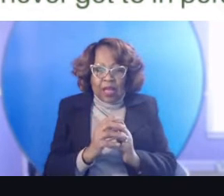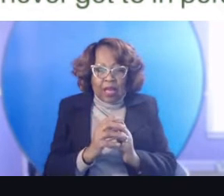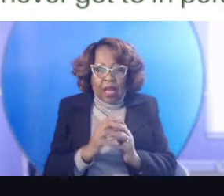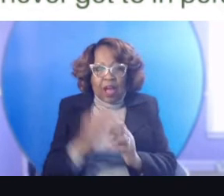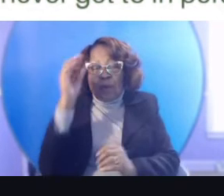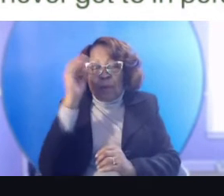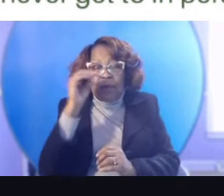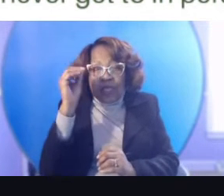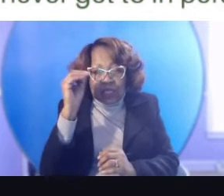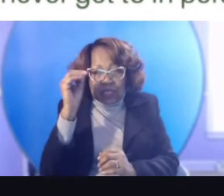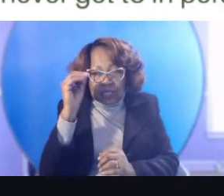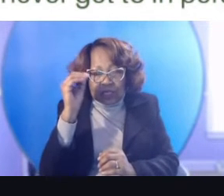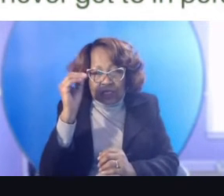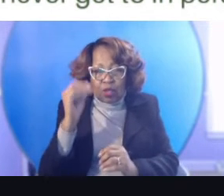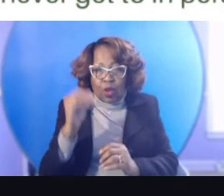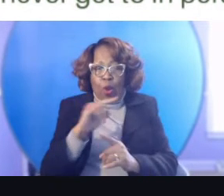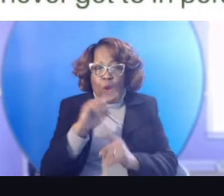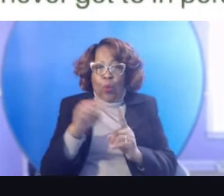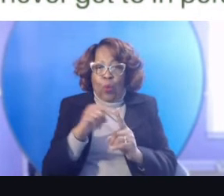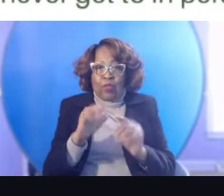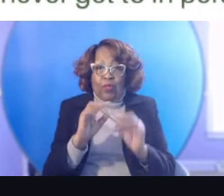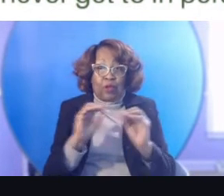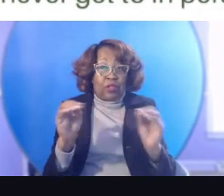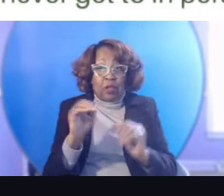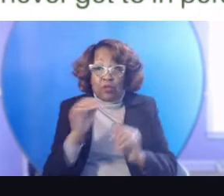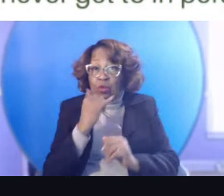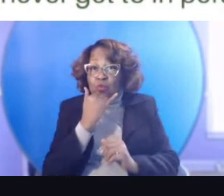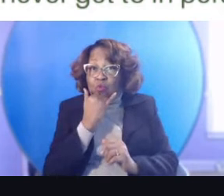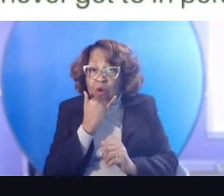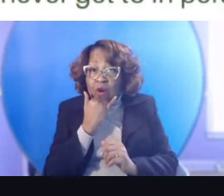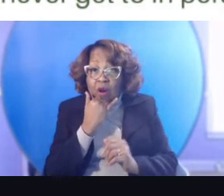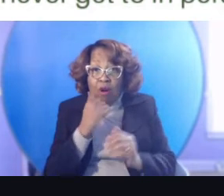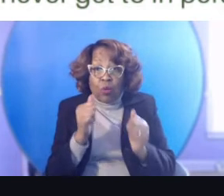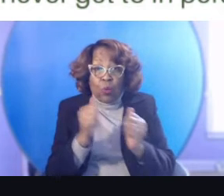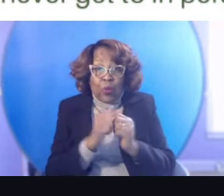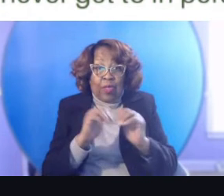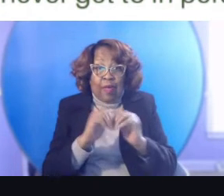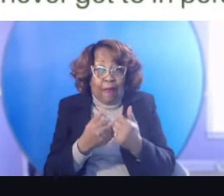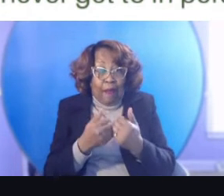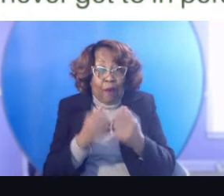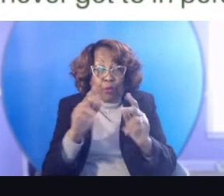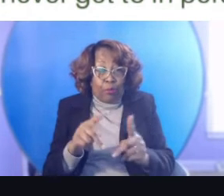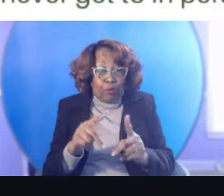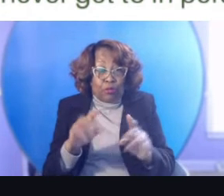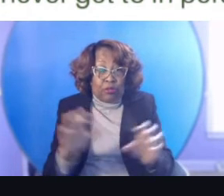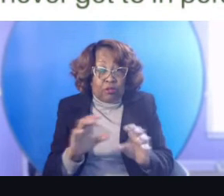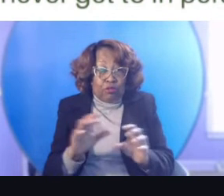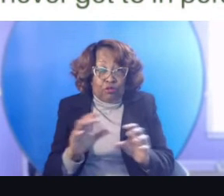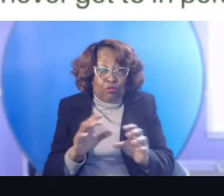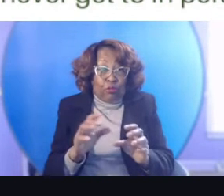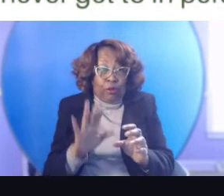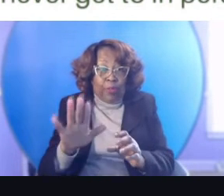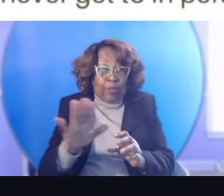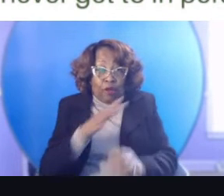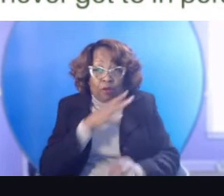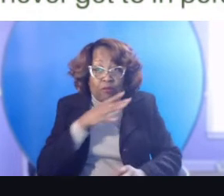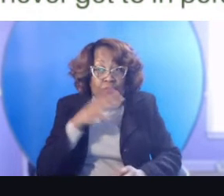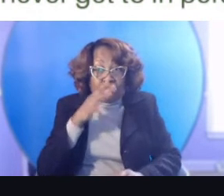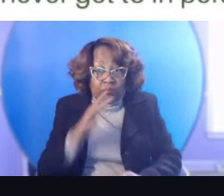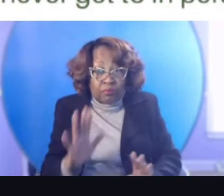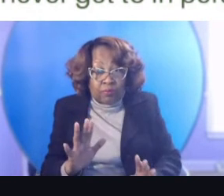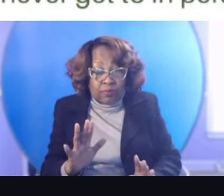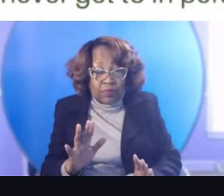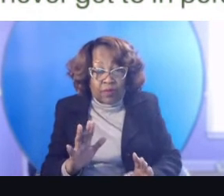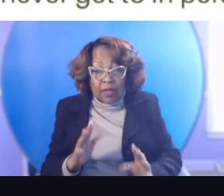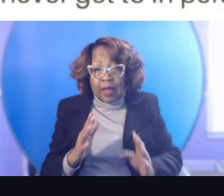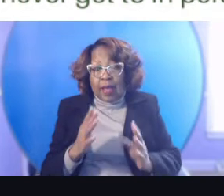opinions when, when there's nothing wrong with the way someone is growing or how they're growing. It is, it can